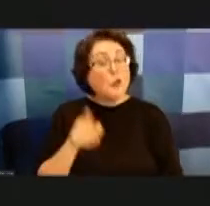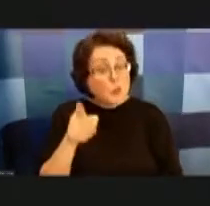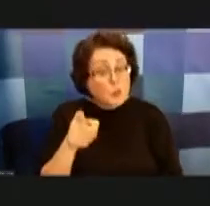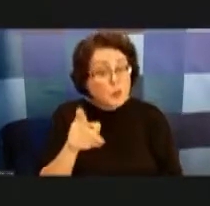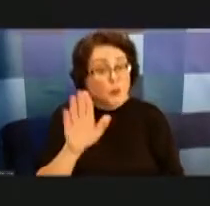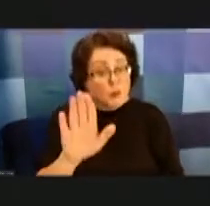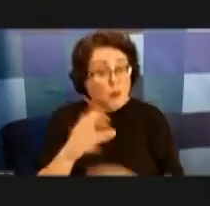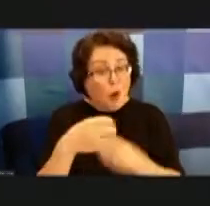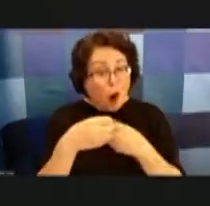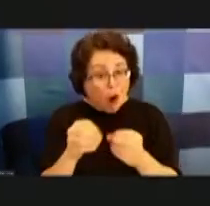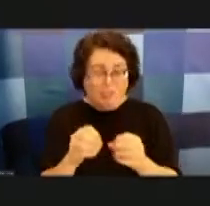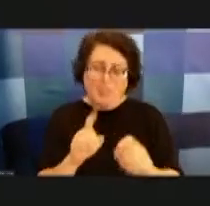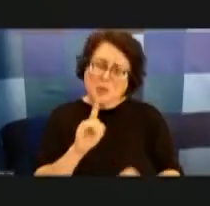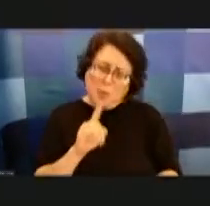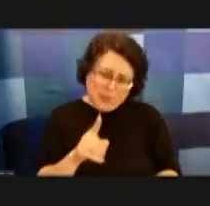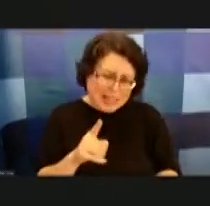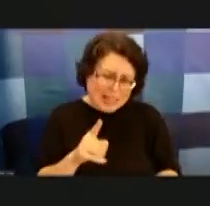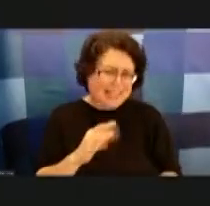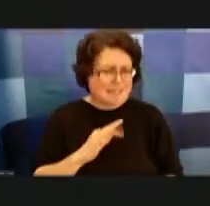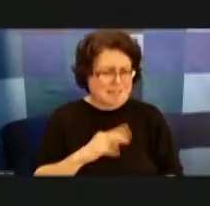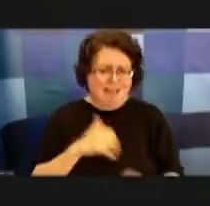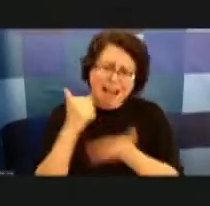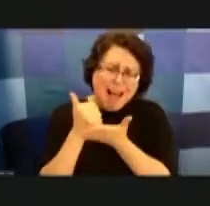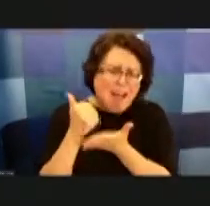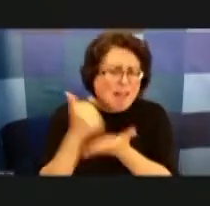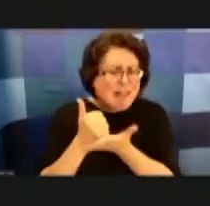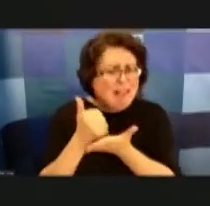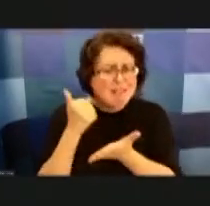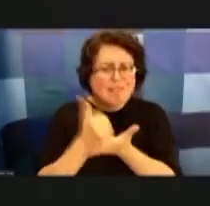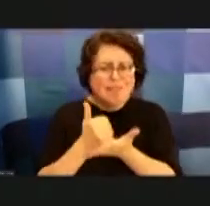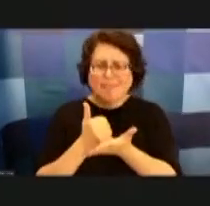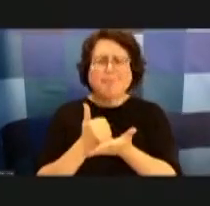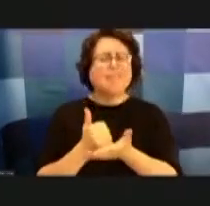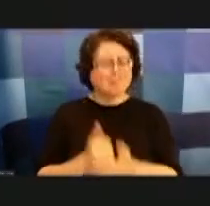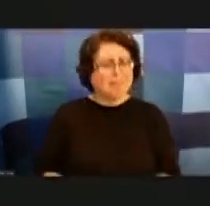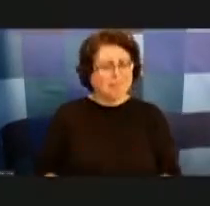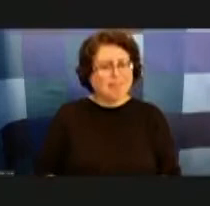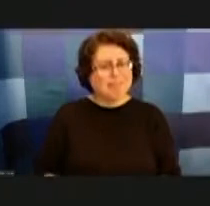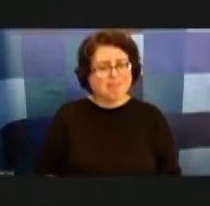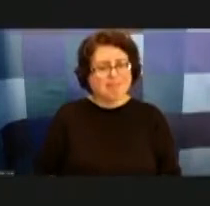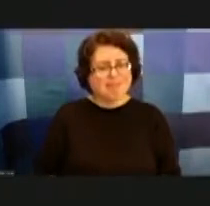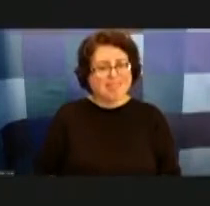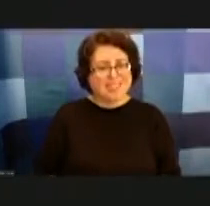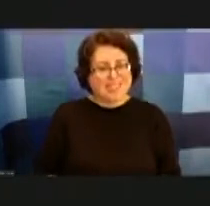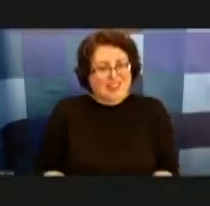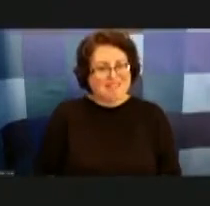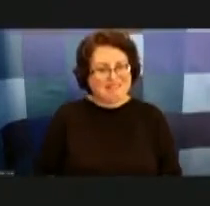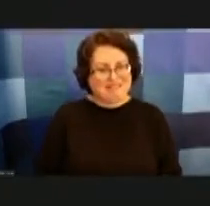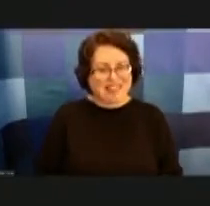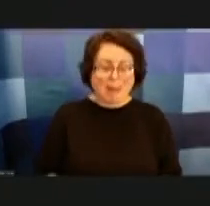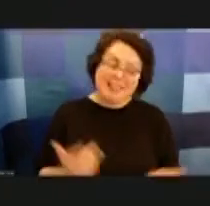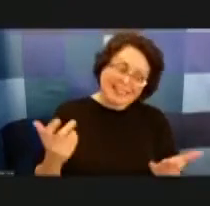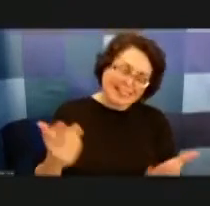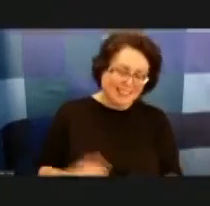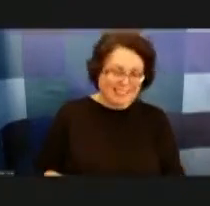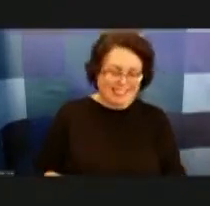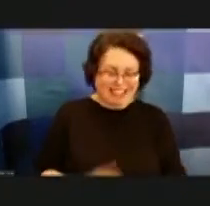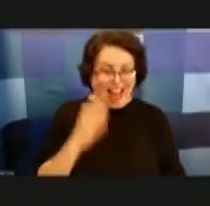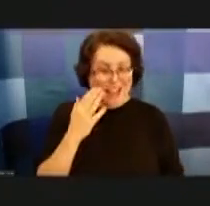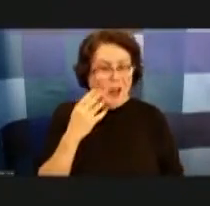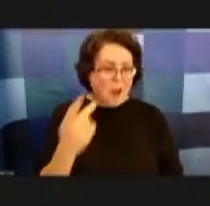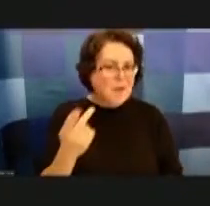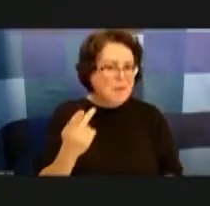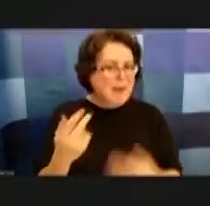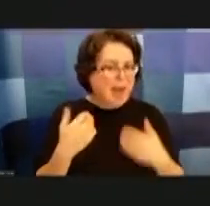helpful in each each regard so just wanted to although we've we've had a brief a